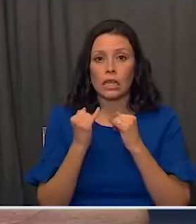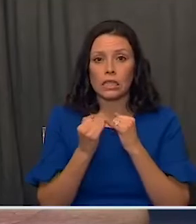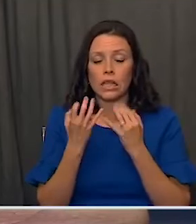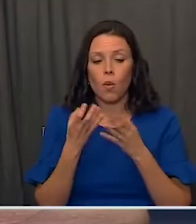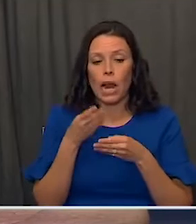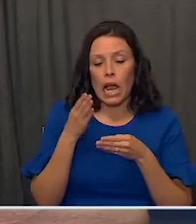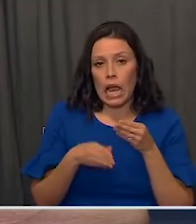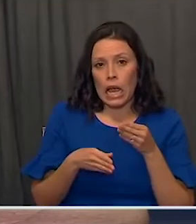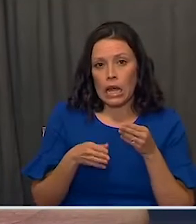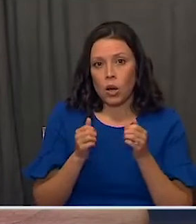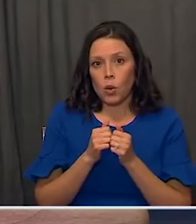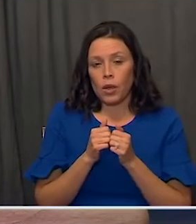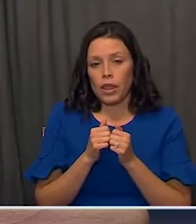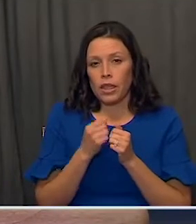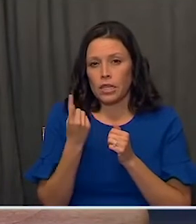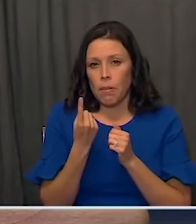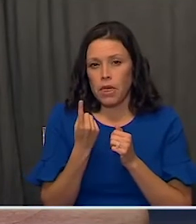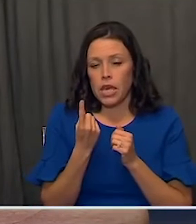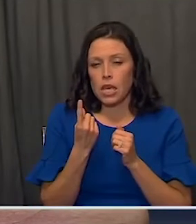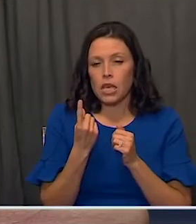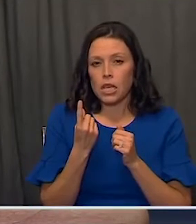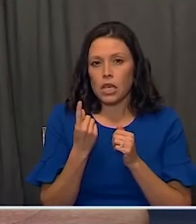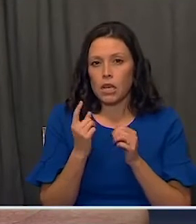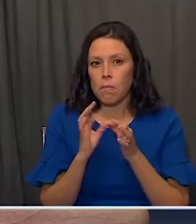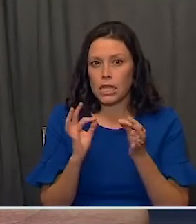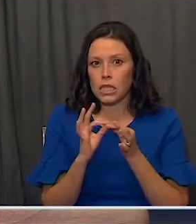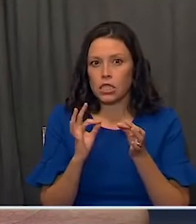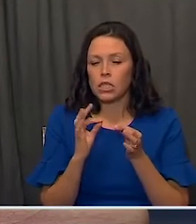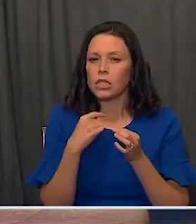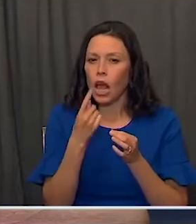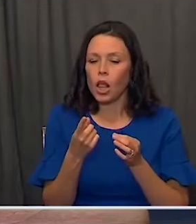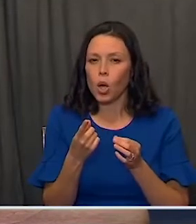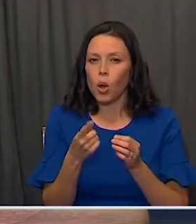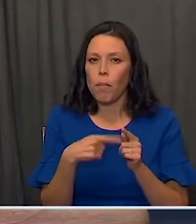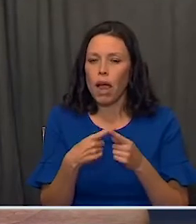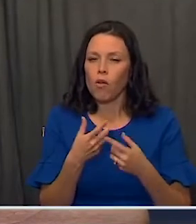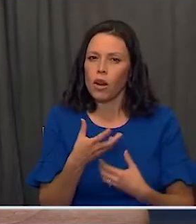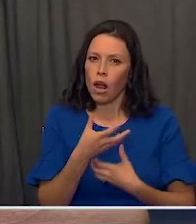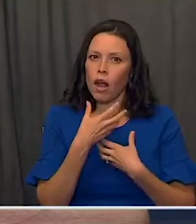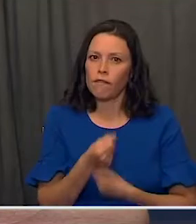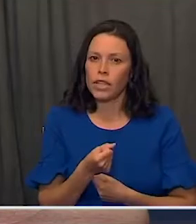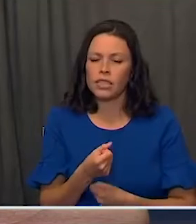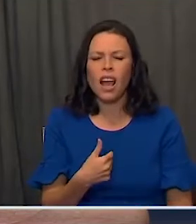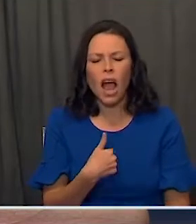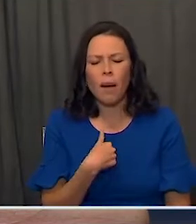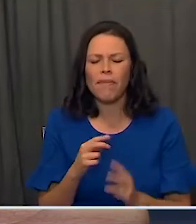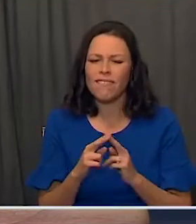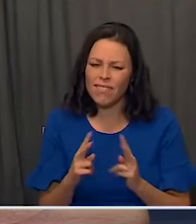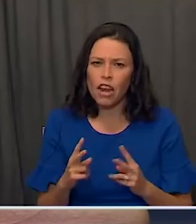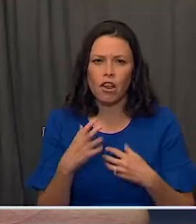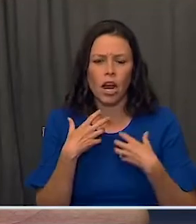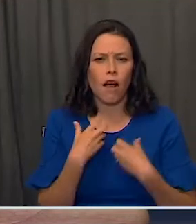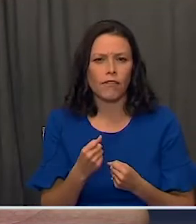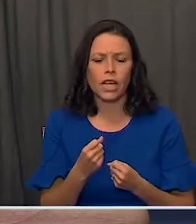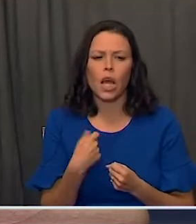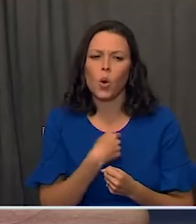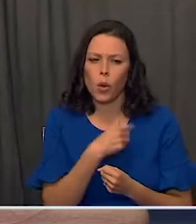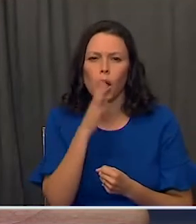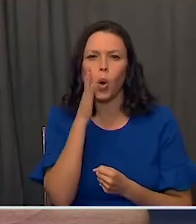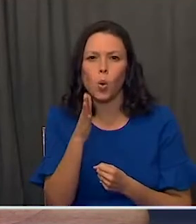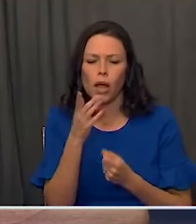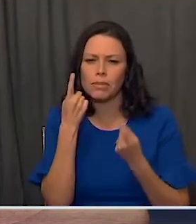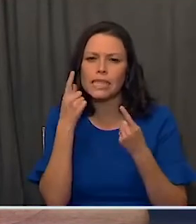end on a clear message of confidence that I'm confident that we're going to emerge